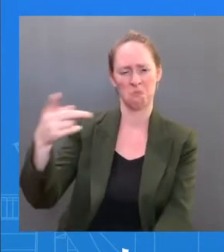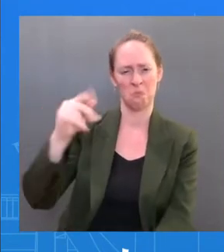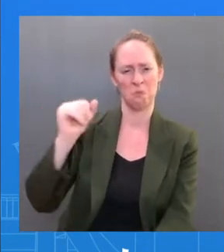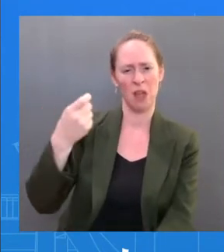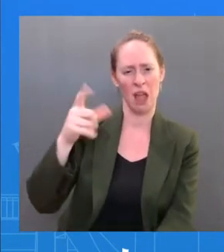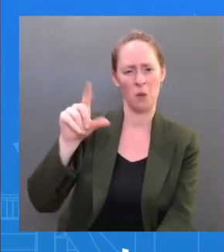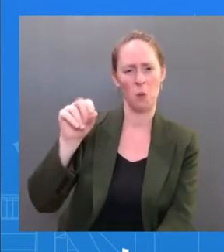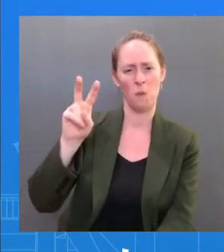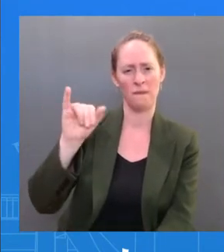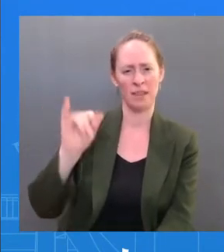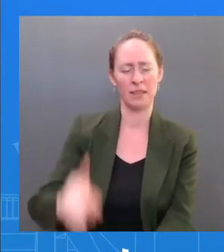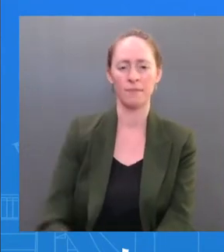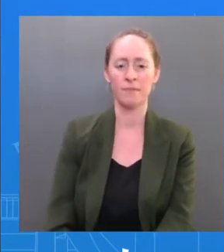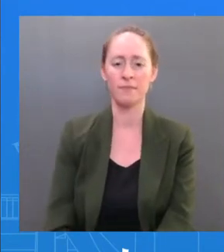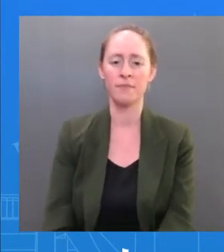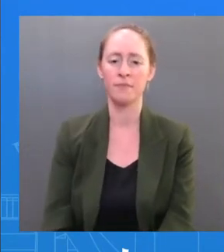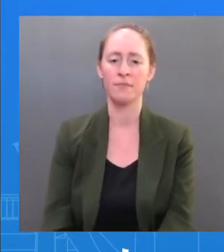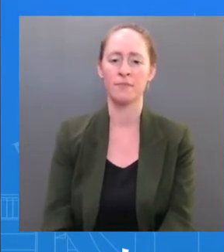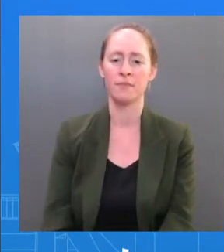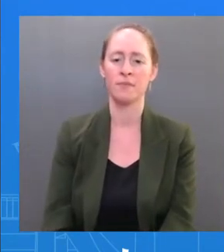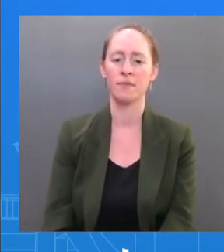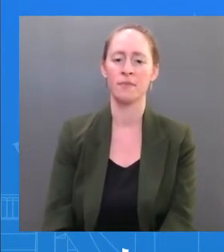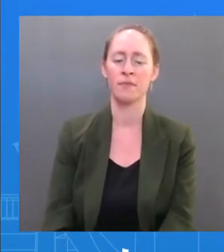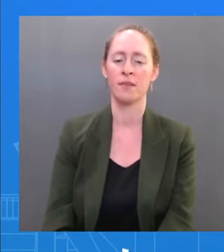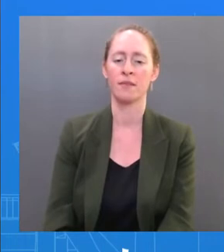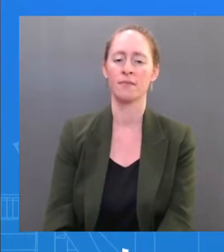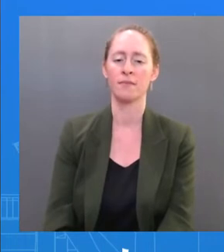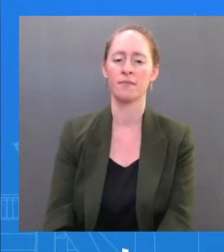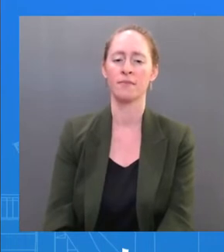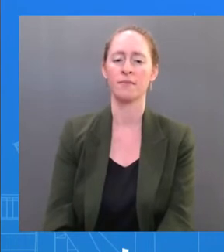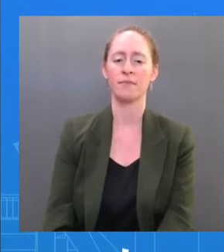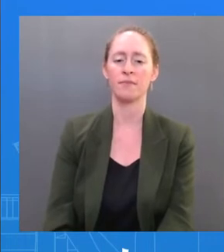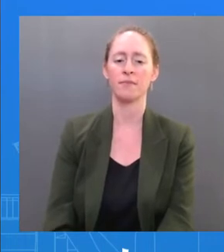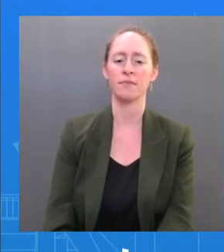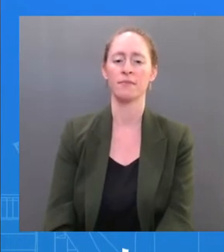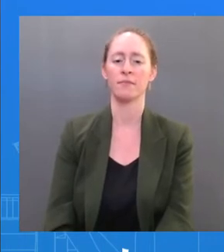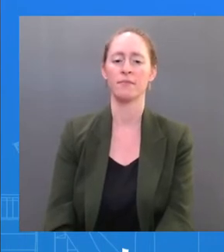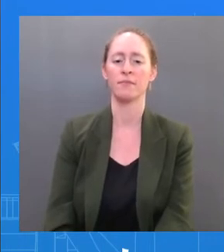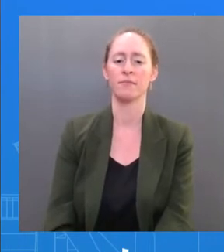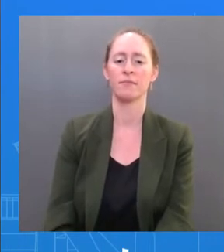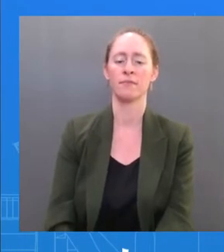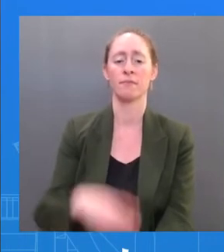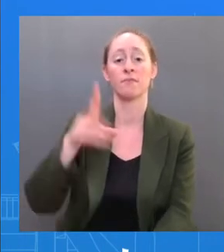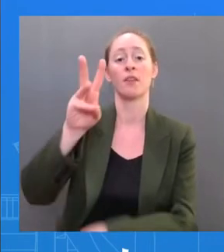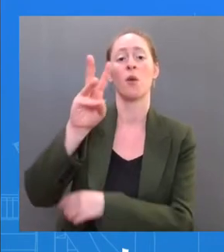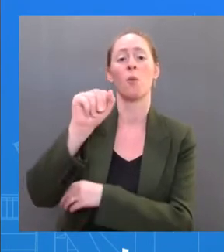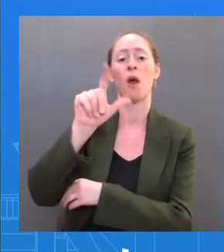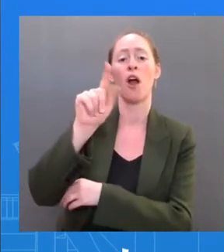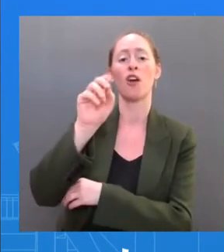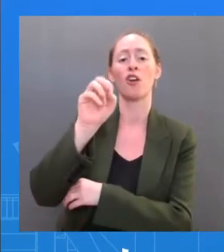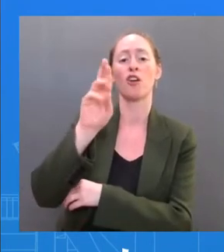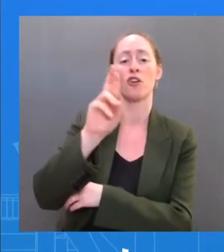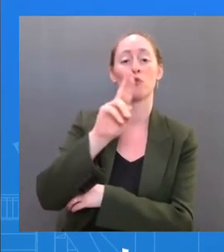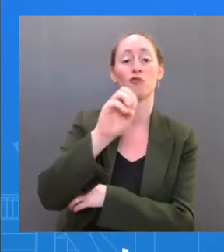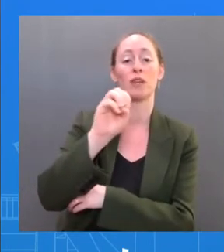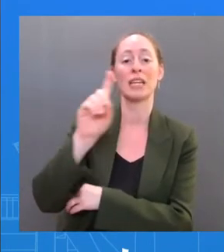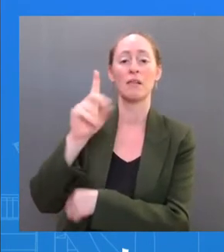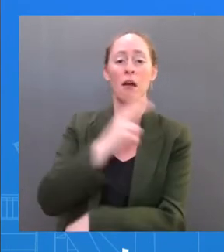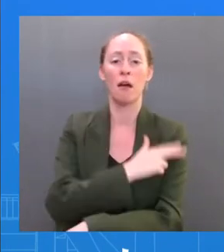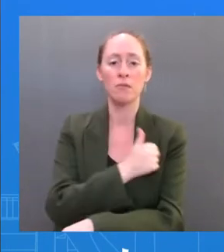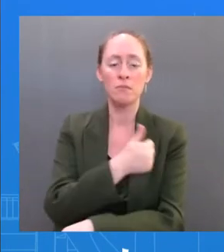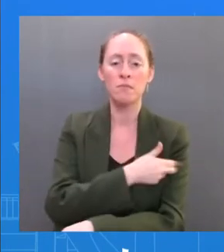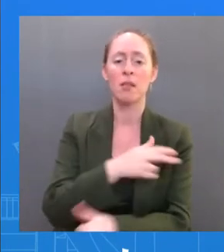Washington University. That was all part of the plan, by the way. We'd always sort of planned that if the President got infected, we would consult with experts.